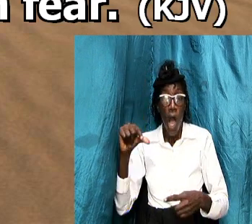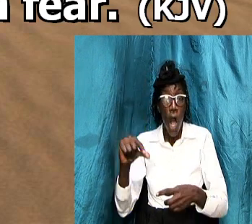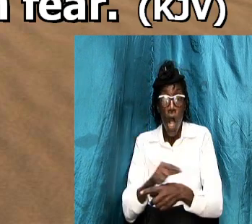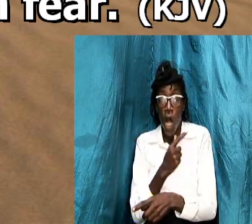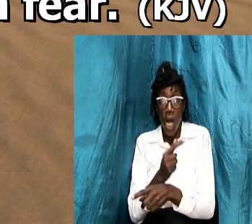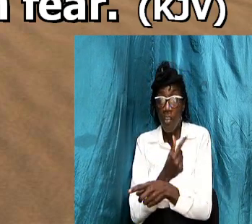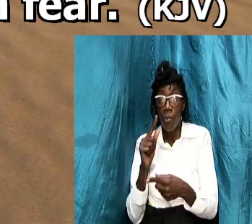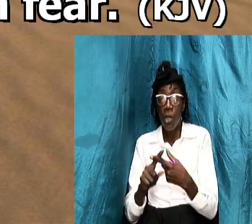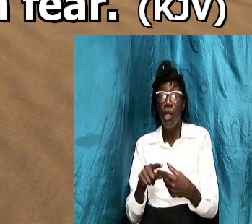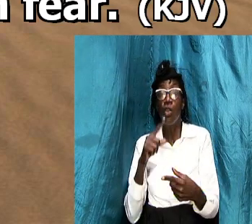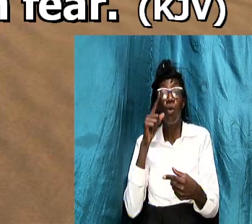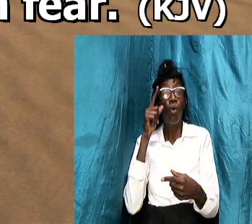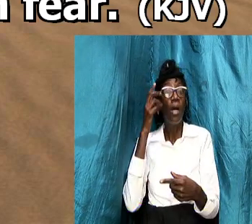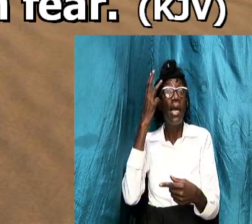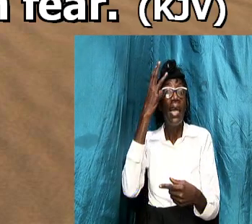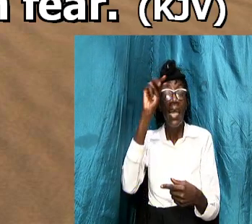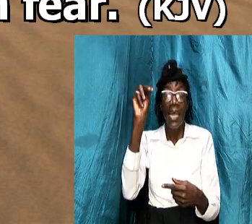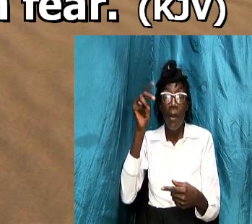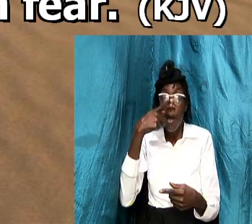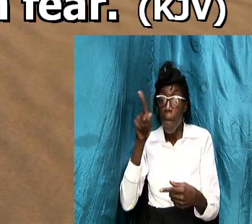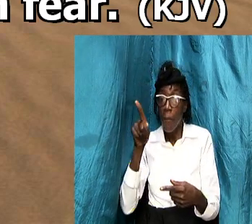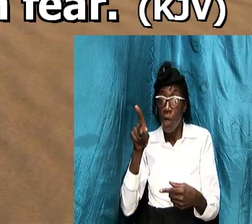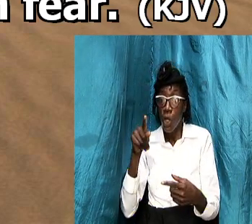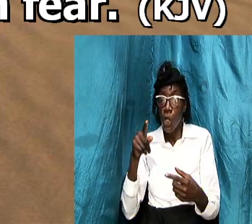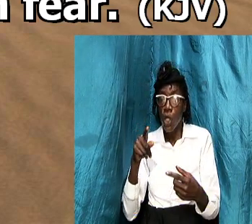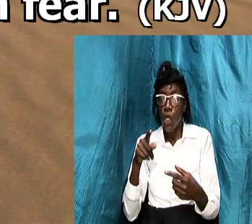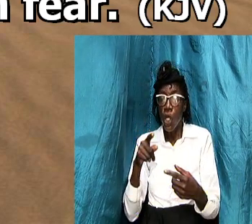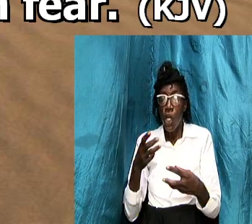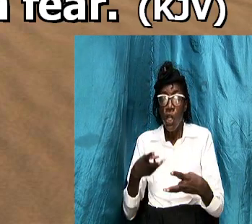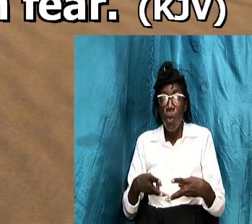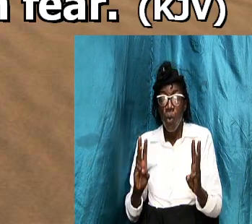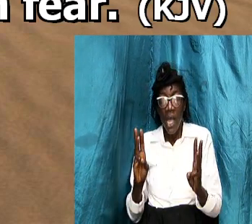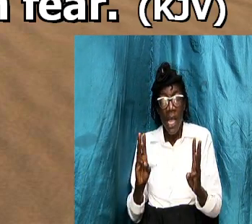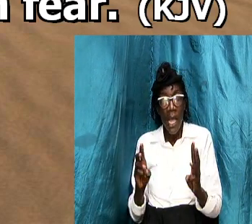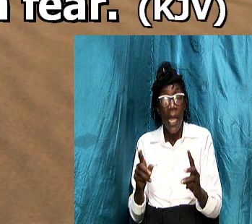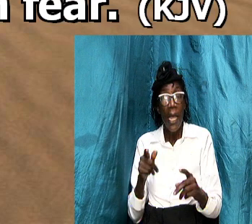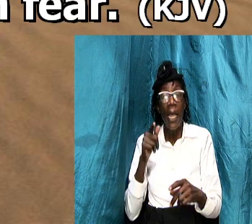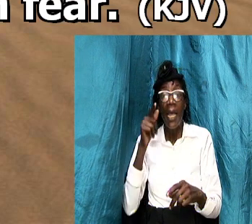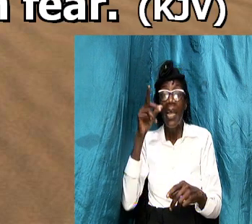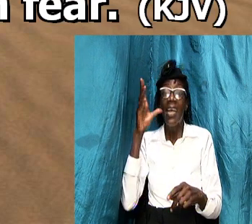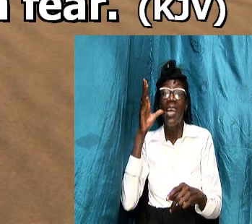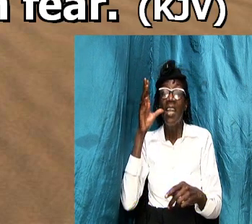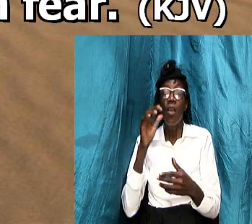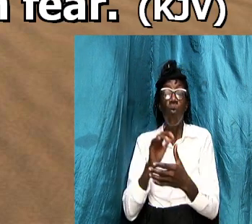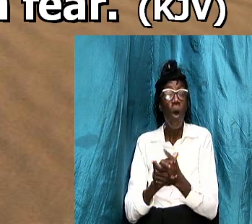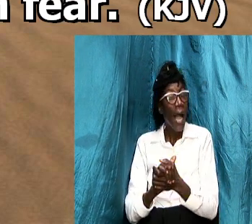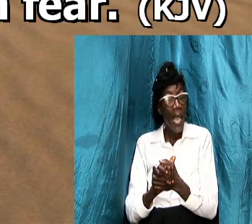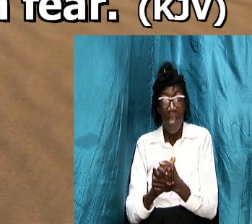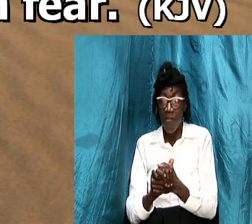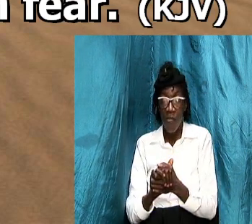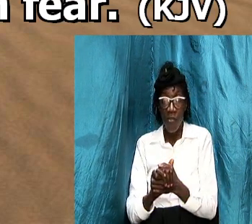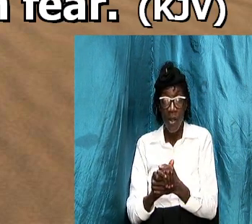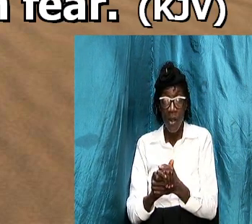but by way of how you maintain your position as his wife